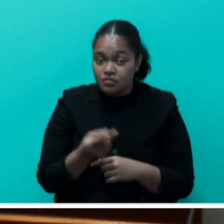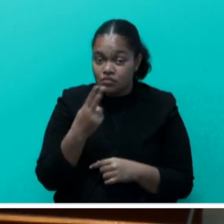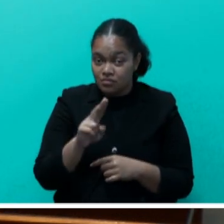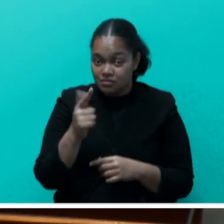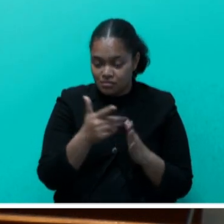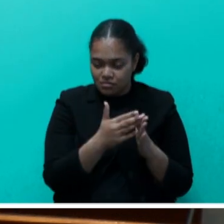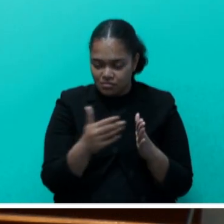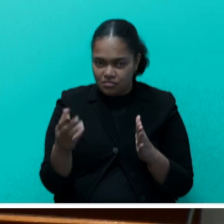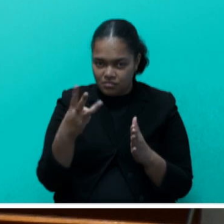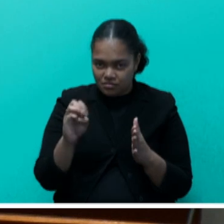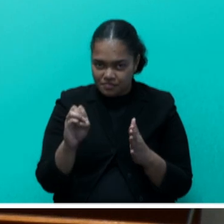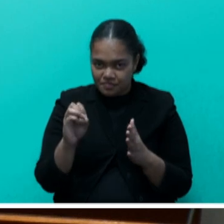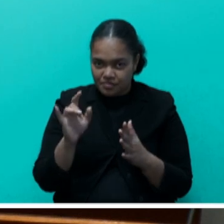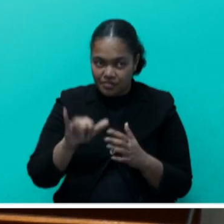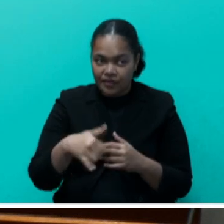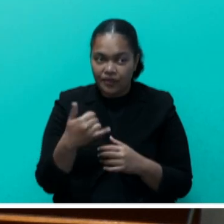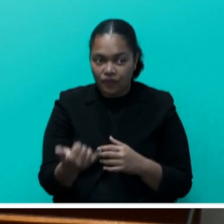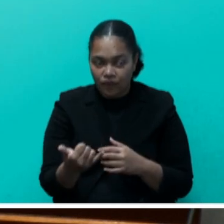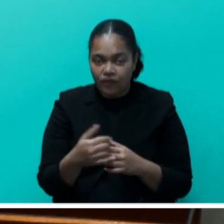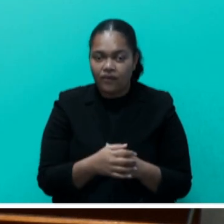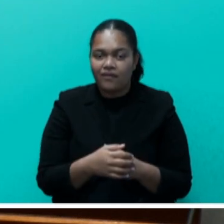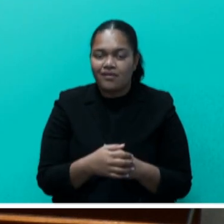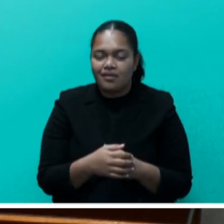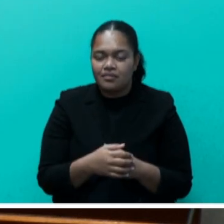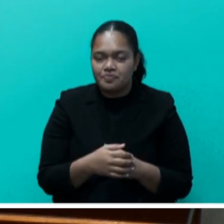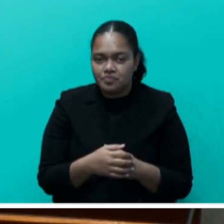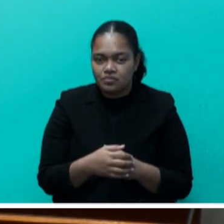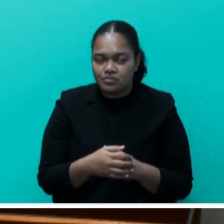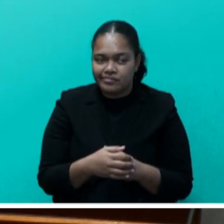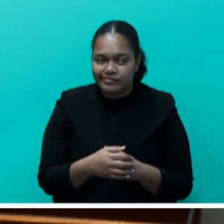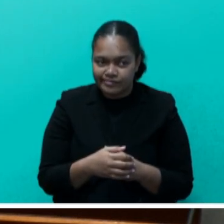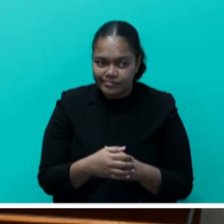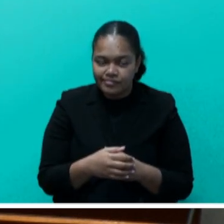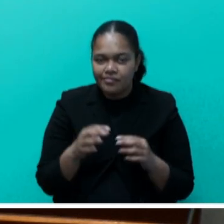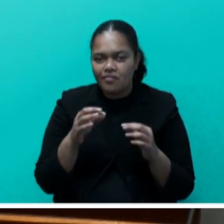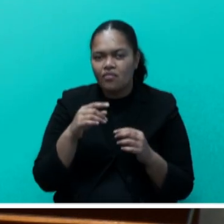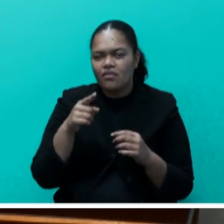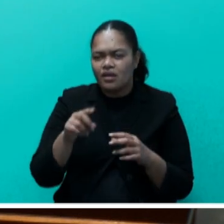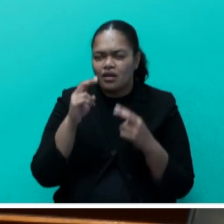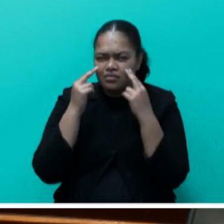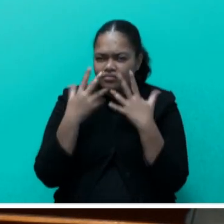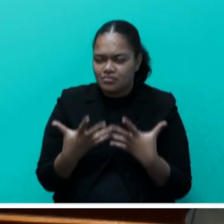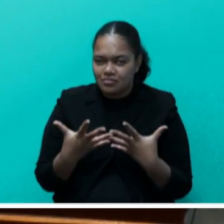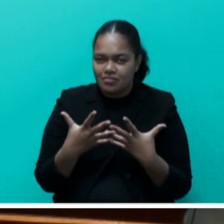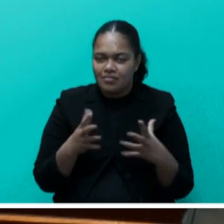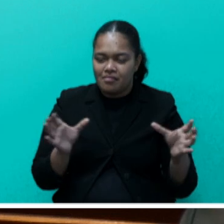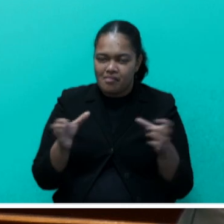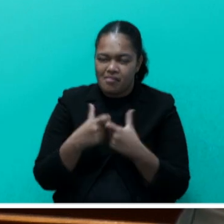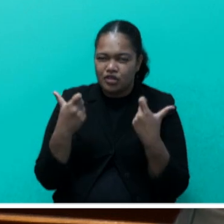in St. John's, Antigua, and Barbuda. The unique vulnerabilities and challenges of Seeds,